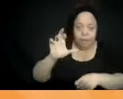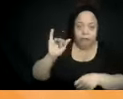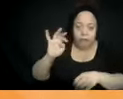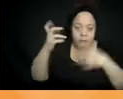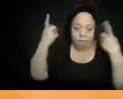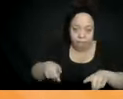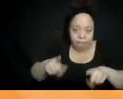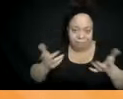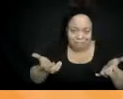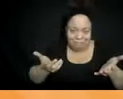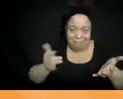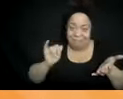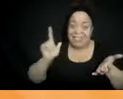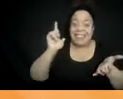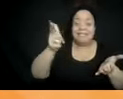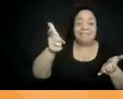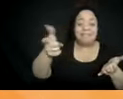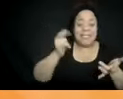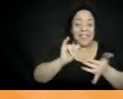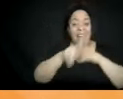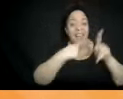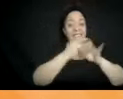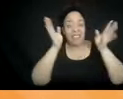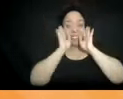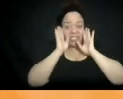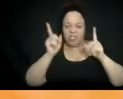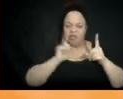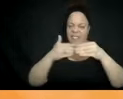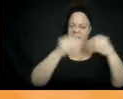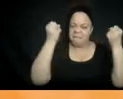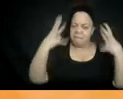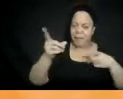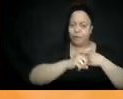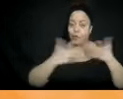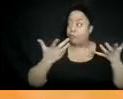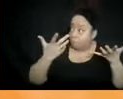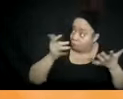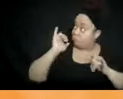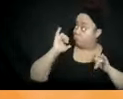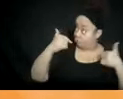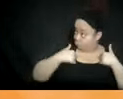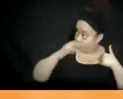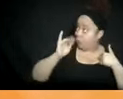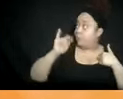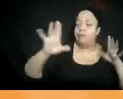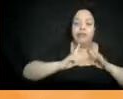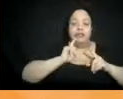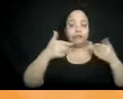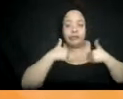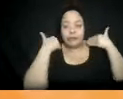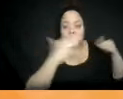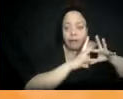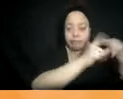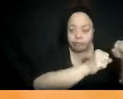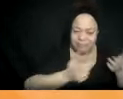And hyper criminalization is important because it involves constant punishment. You know, it's the problem, and in this case,